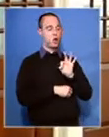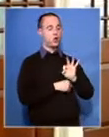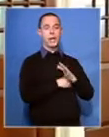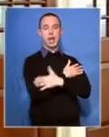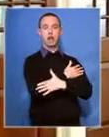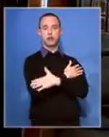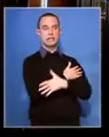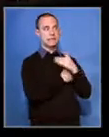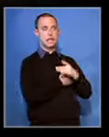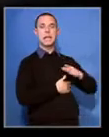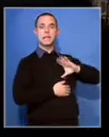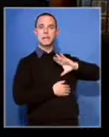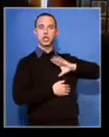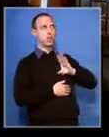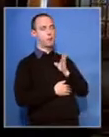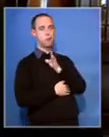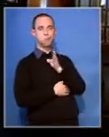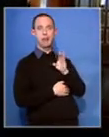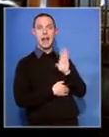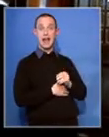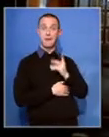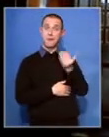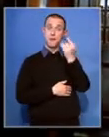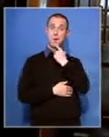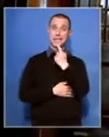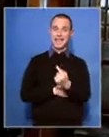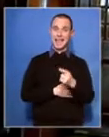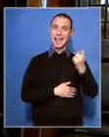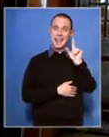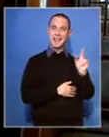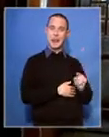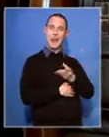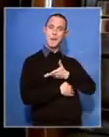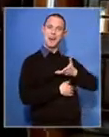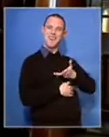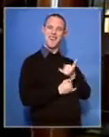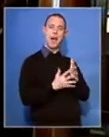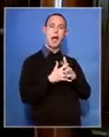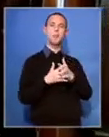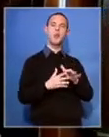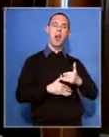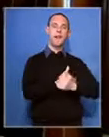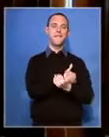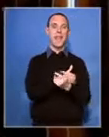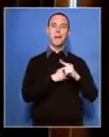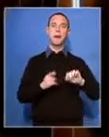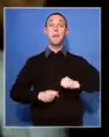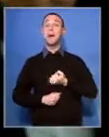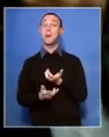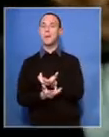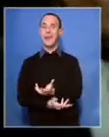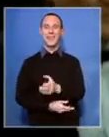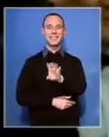Ambrosini once said Italy was his mother and America his mistress, but he married South Africa.